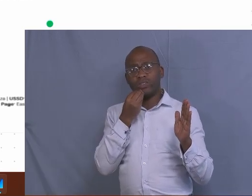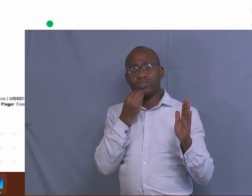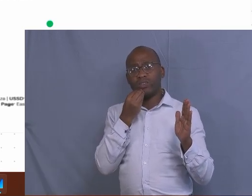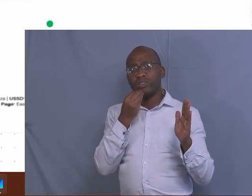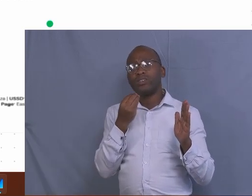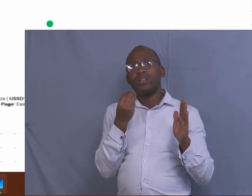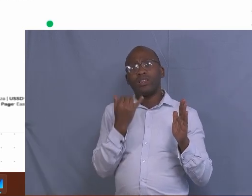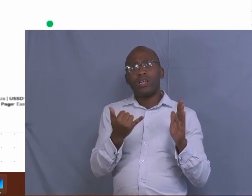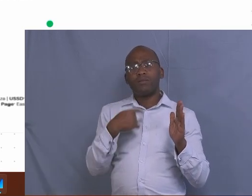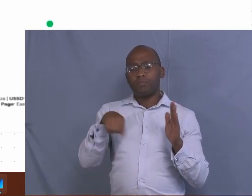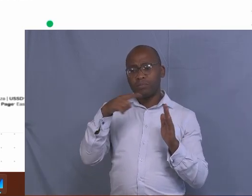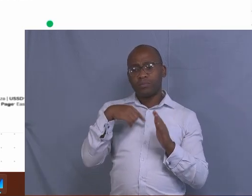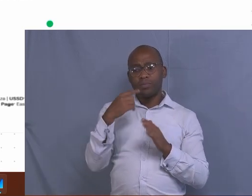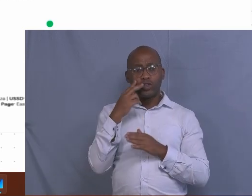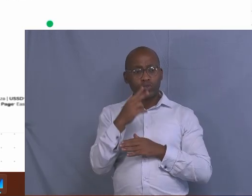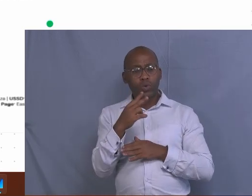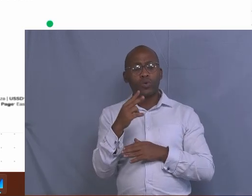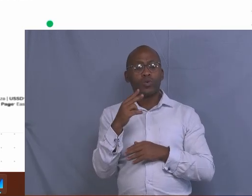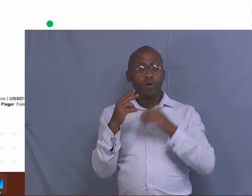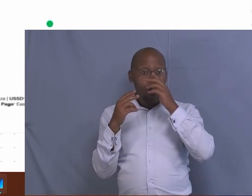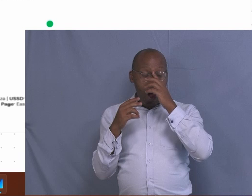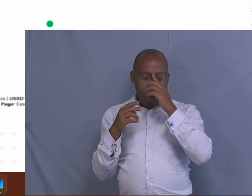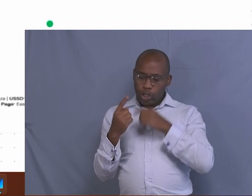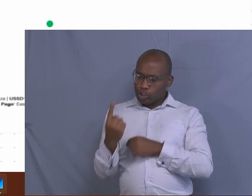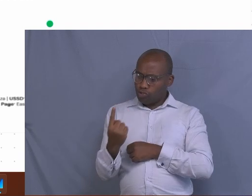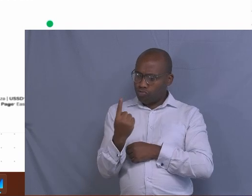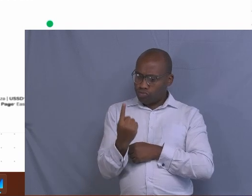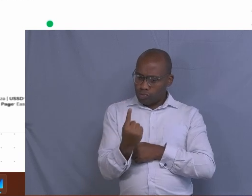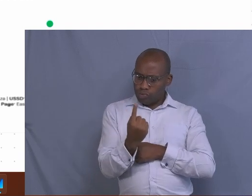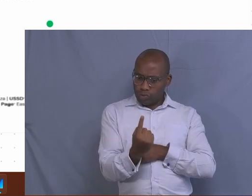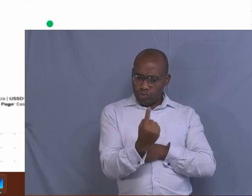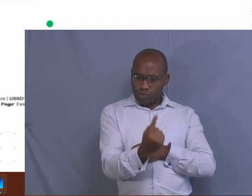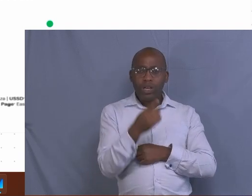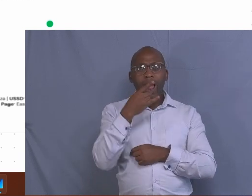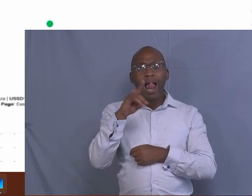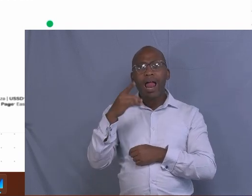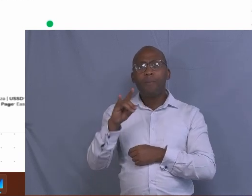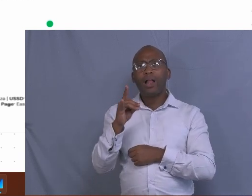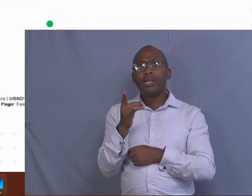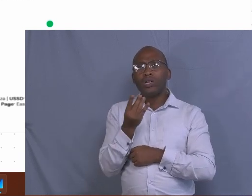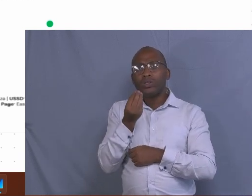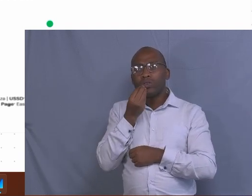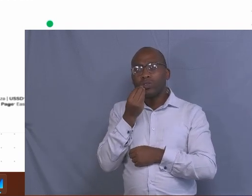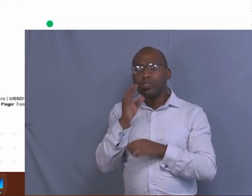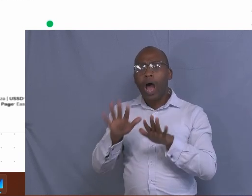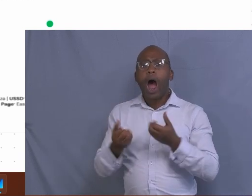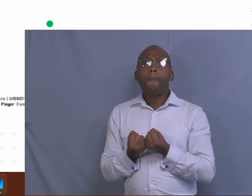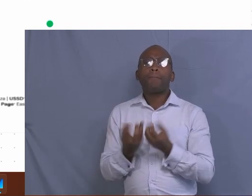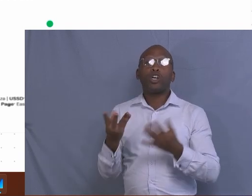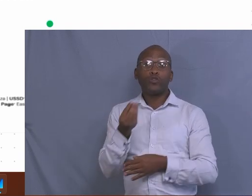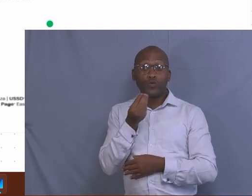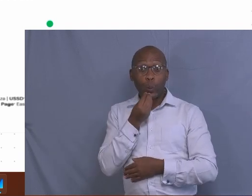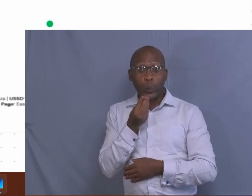daily intake required per animal. You also need to calculate the annual intake required per